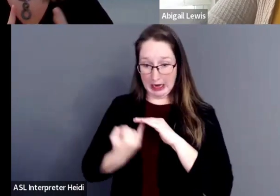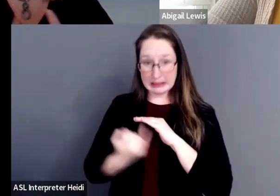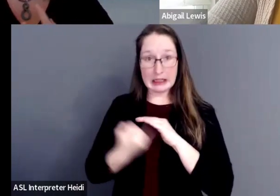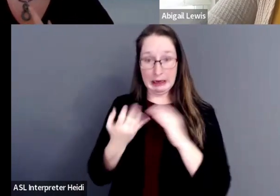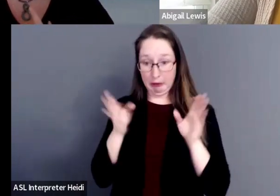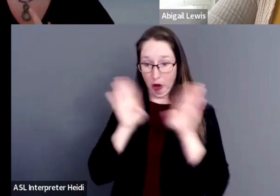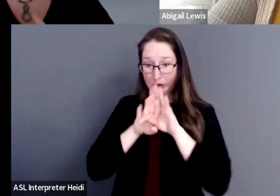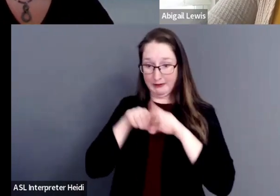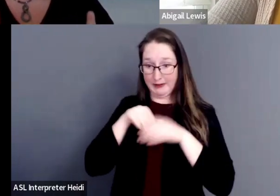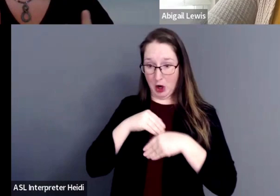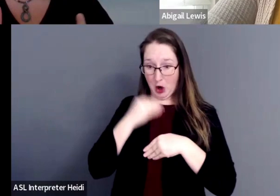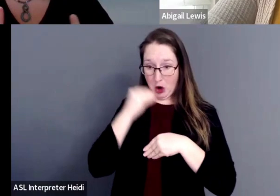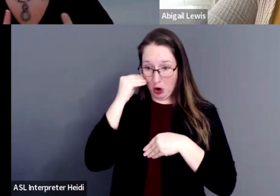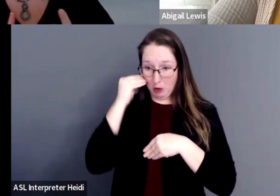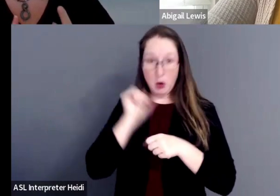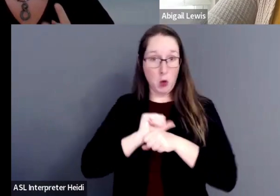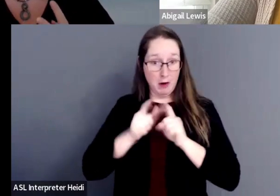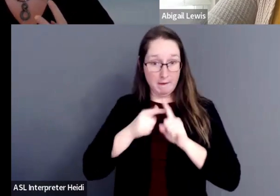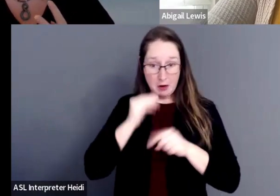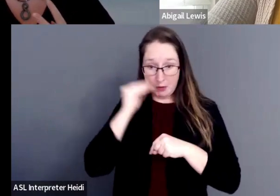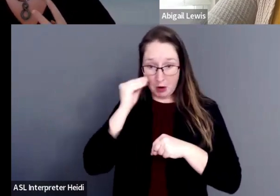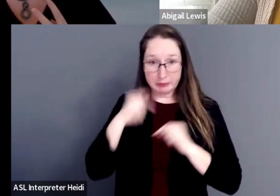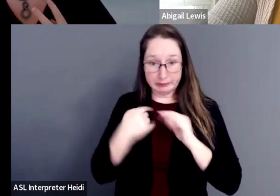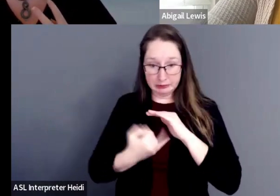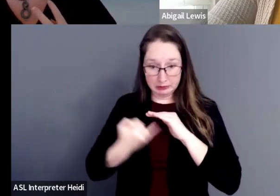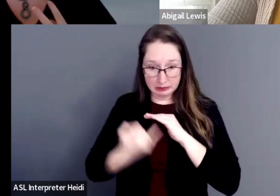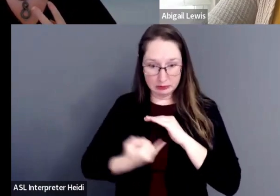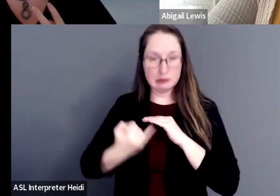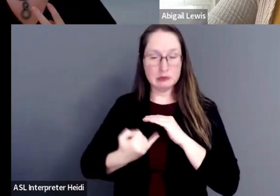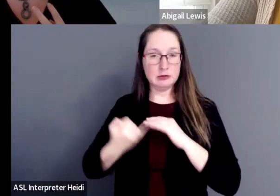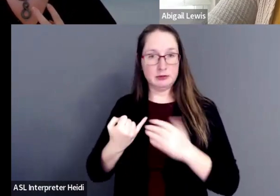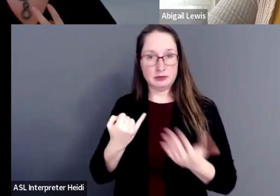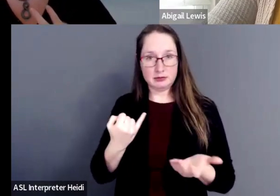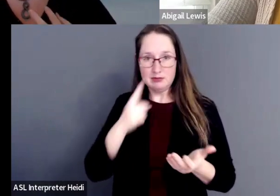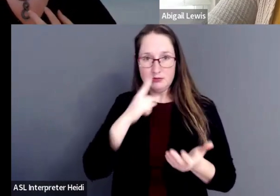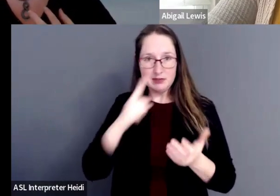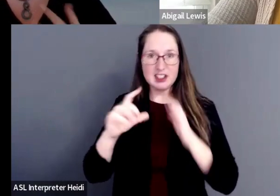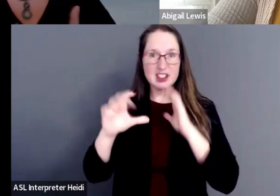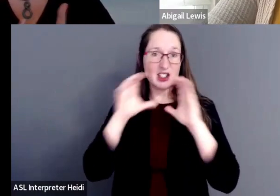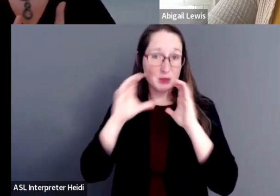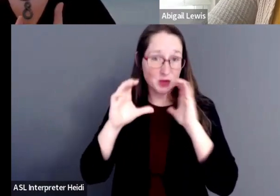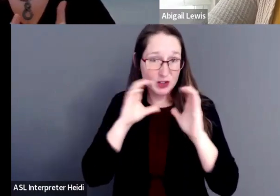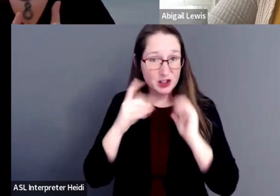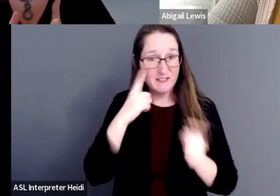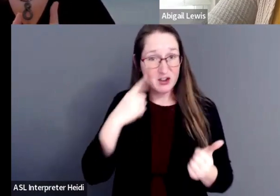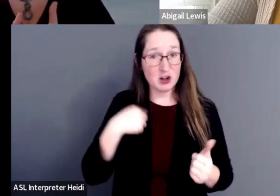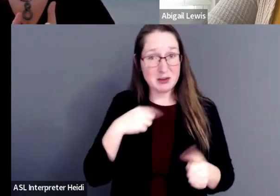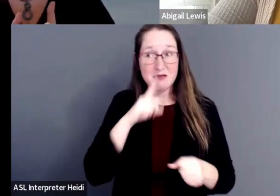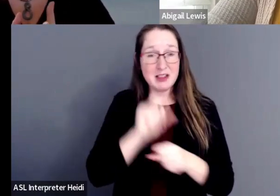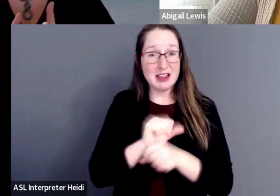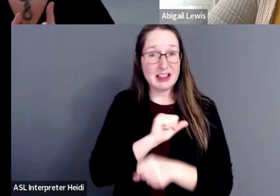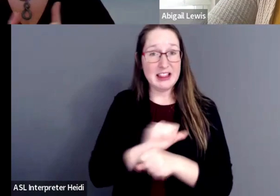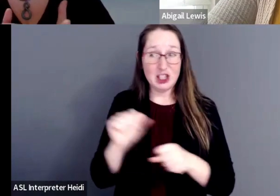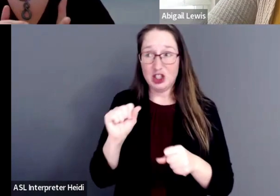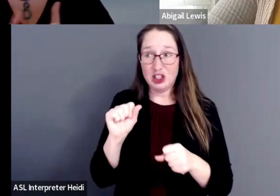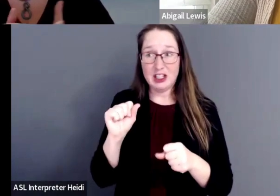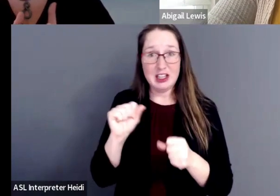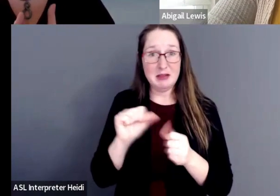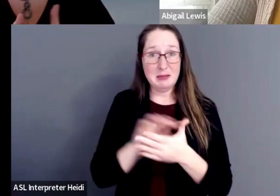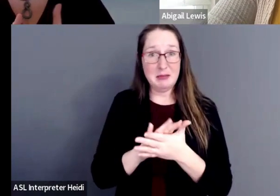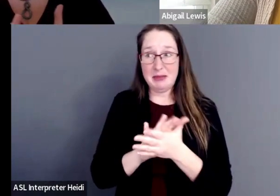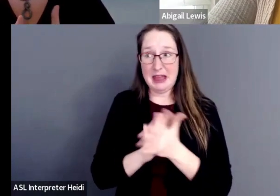homes, we worked from home, but communication for me literally came to a